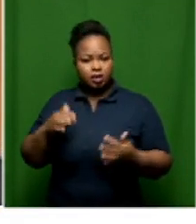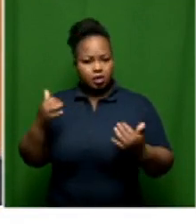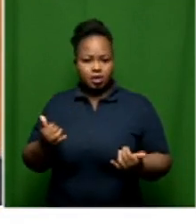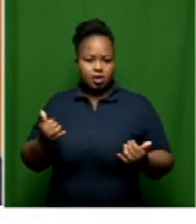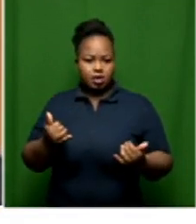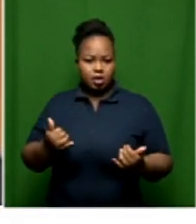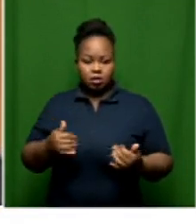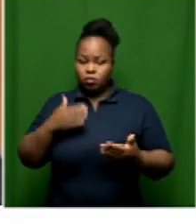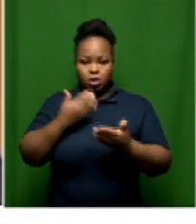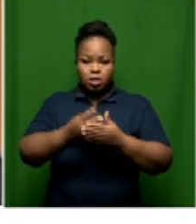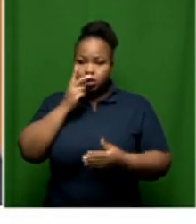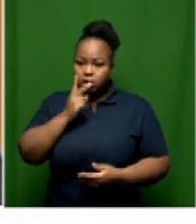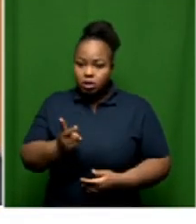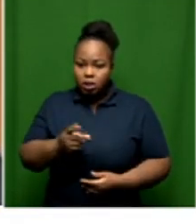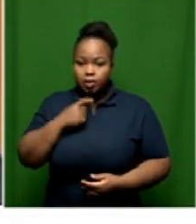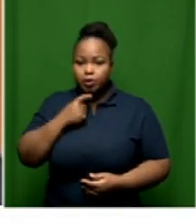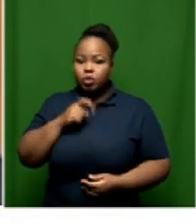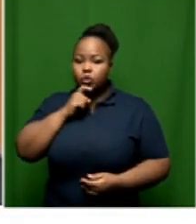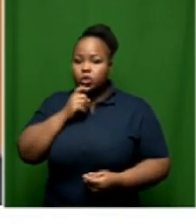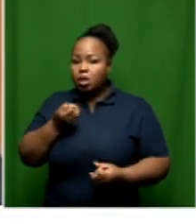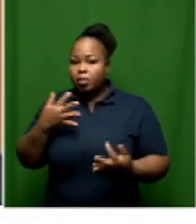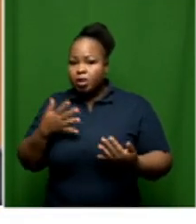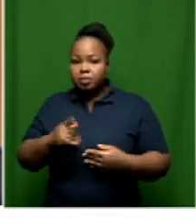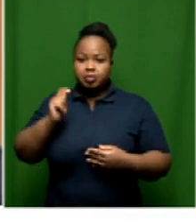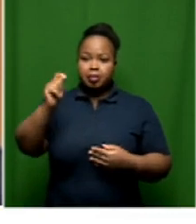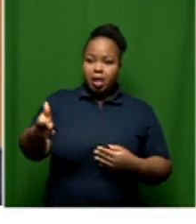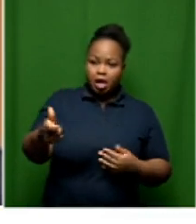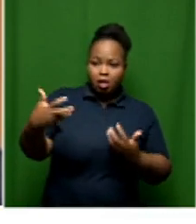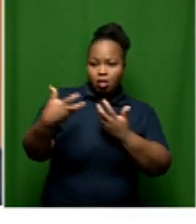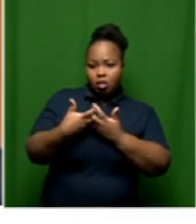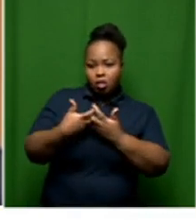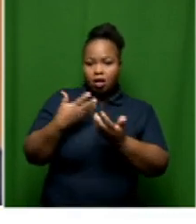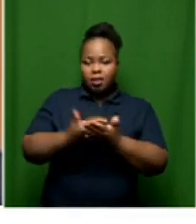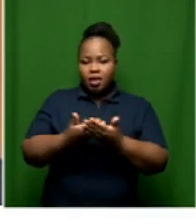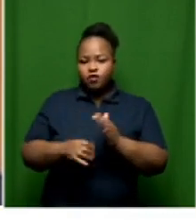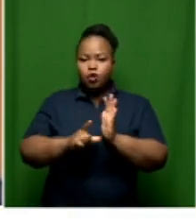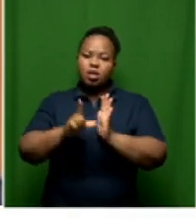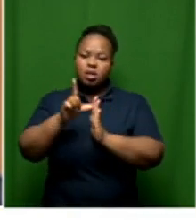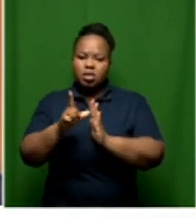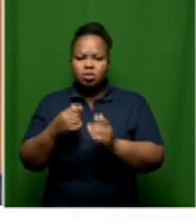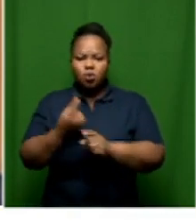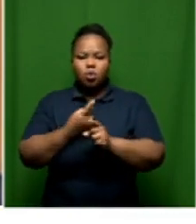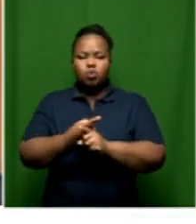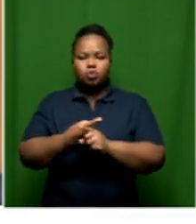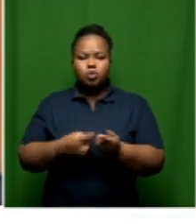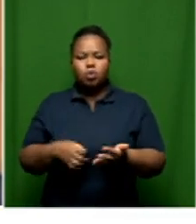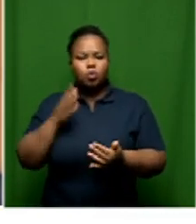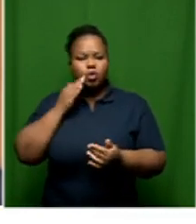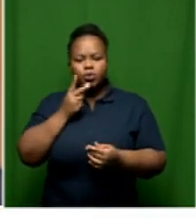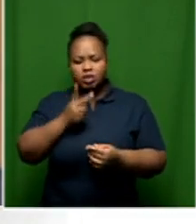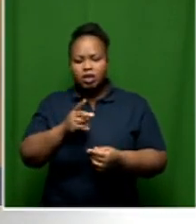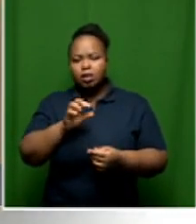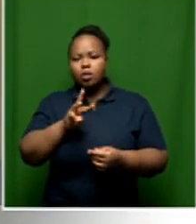I can actually see what I've used and what I'm expected to pay? And it's not just in liters and their readings are not just in liters.